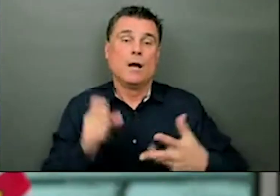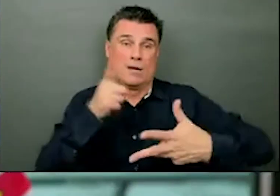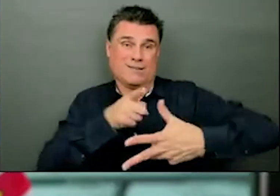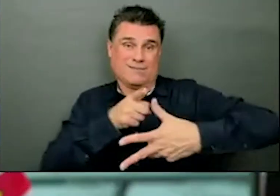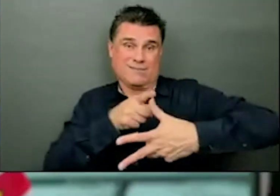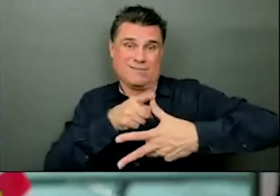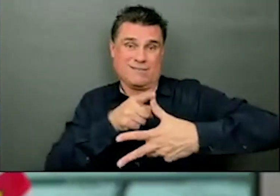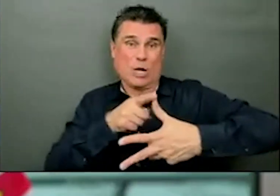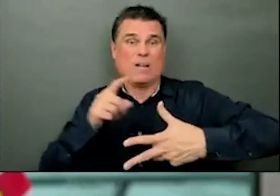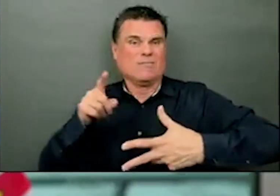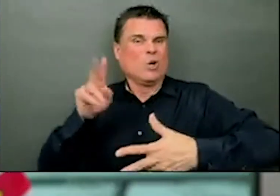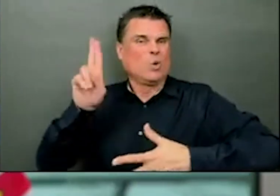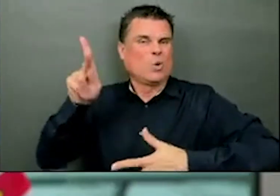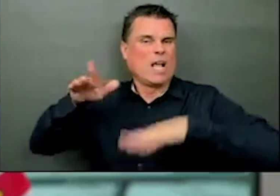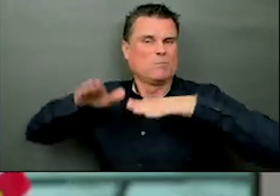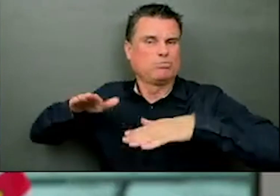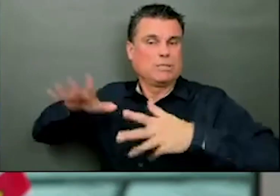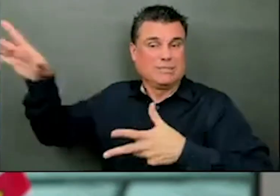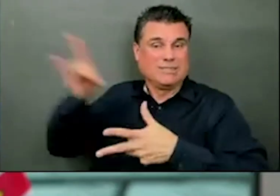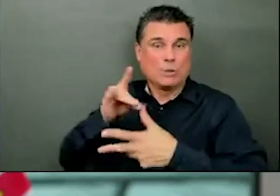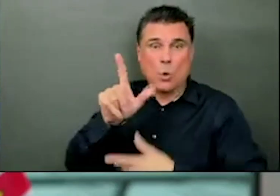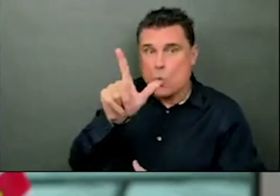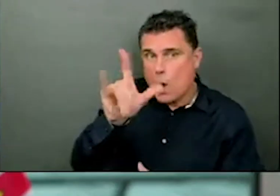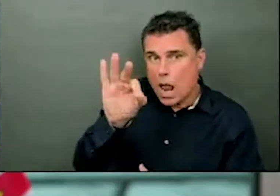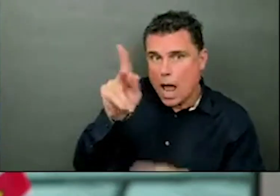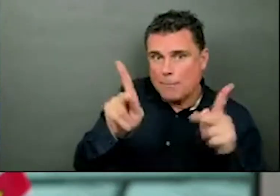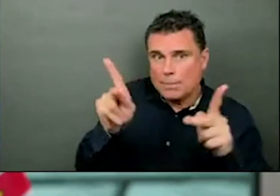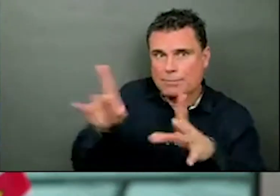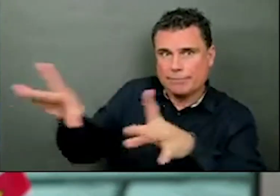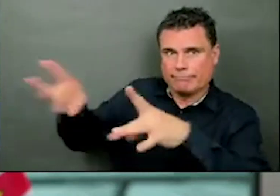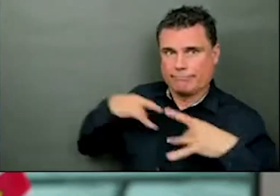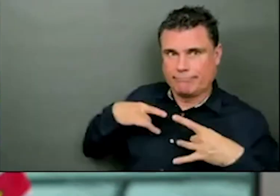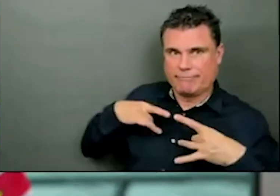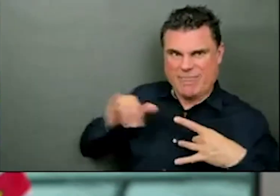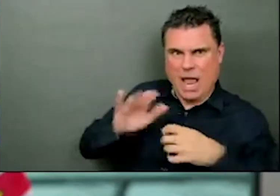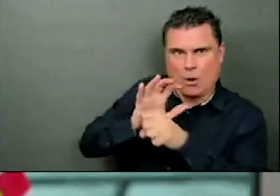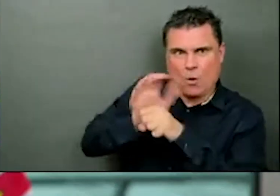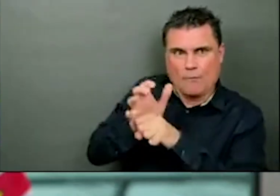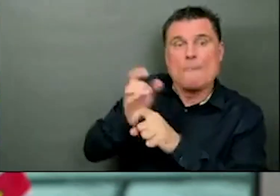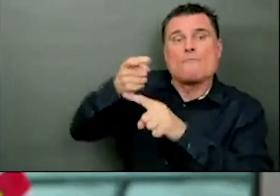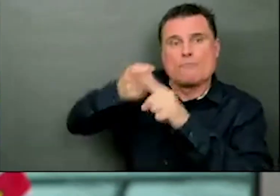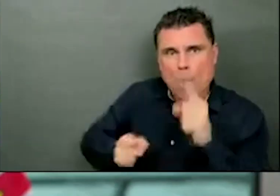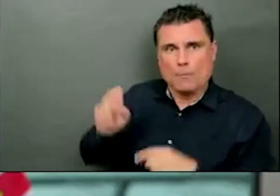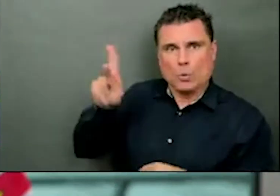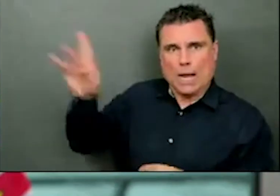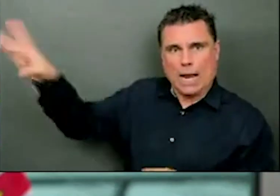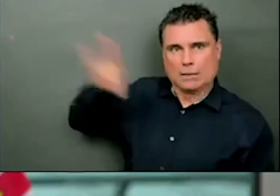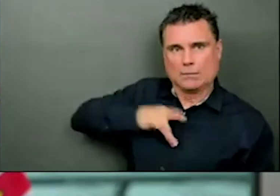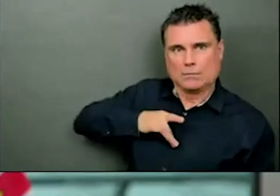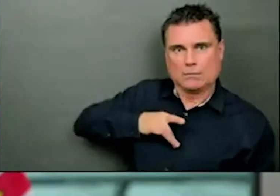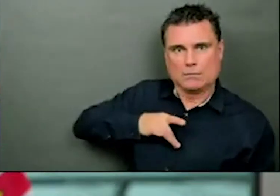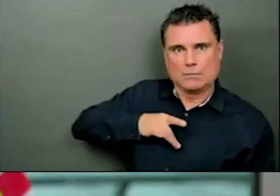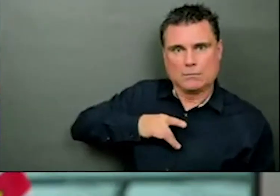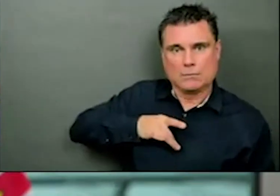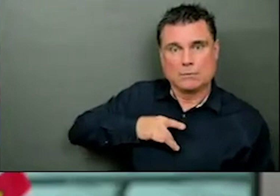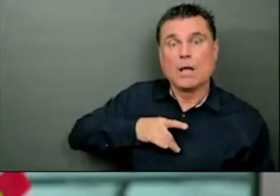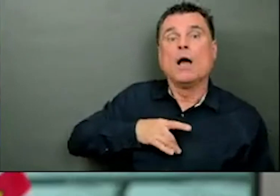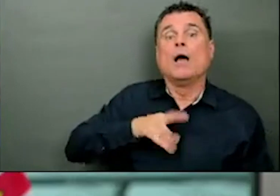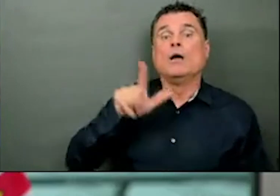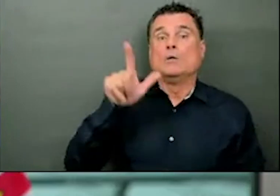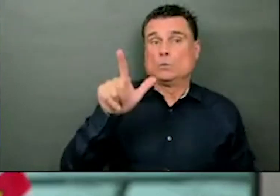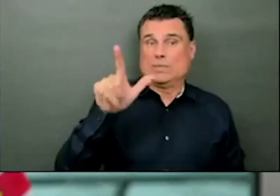with the B117, the UK variant, all but one were either directly related to travel or